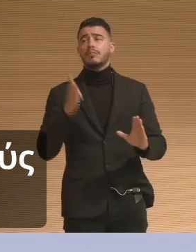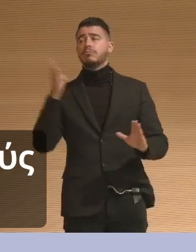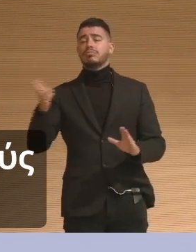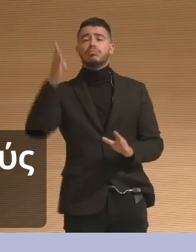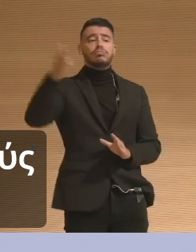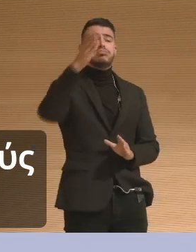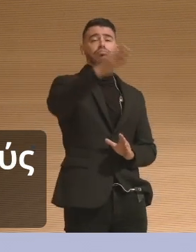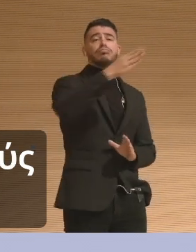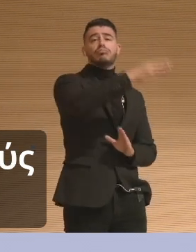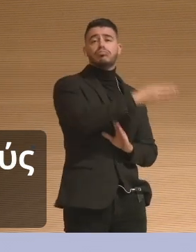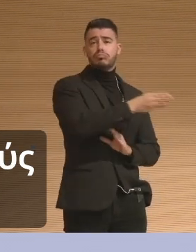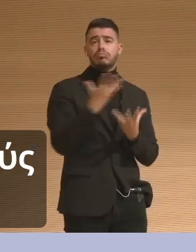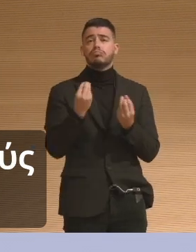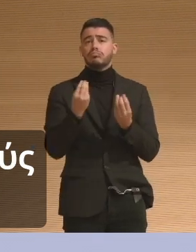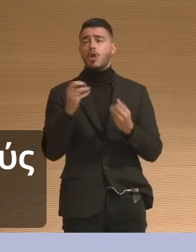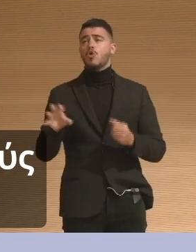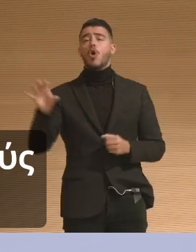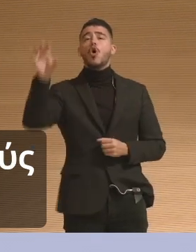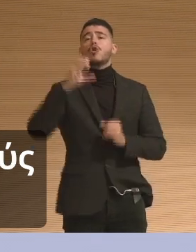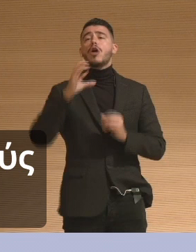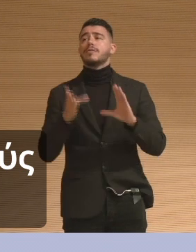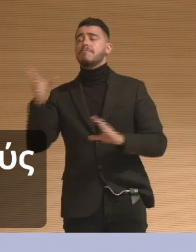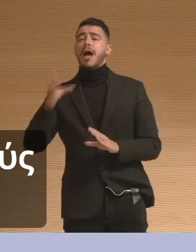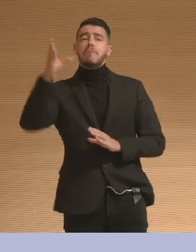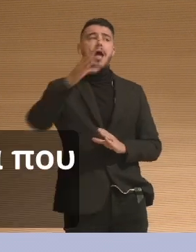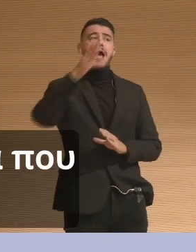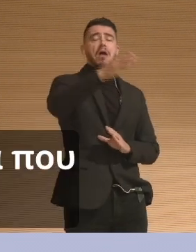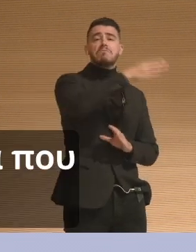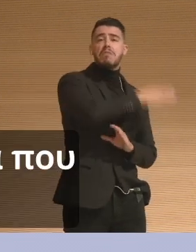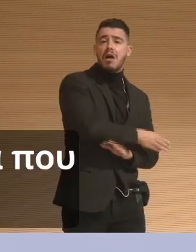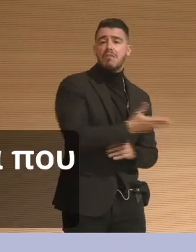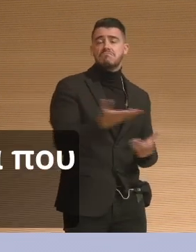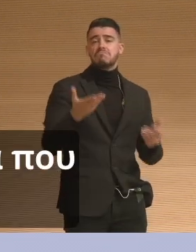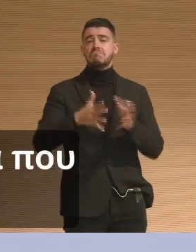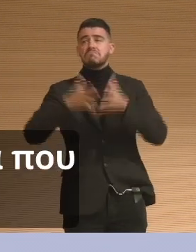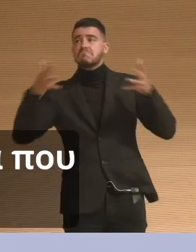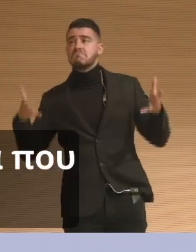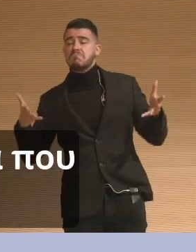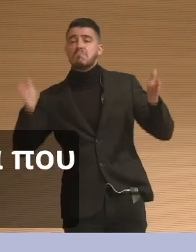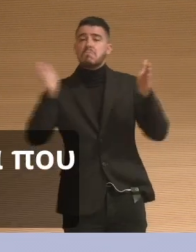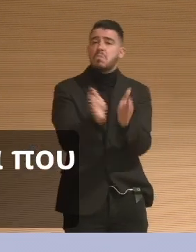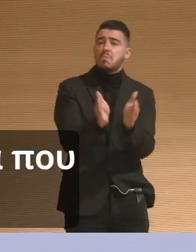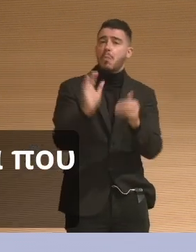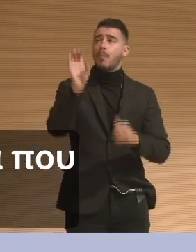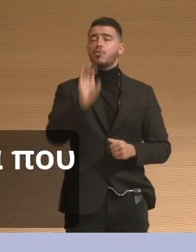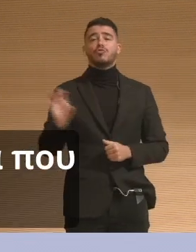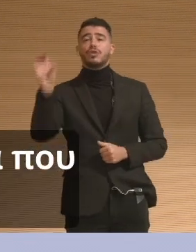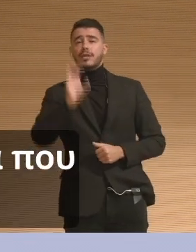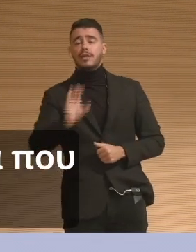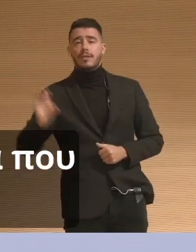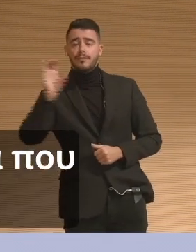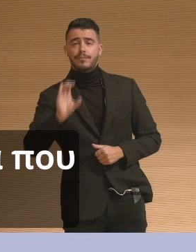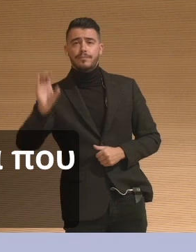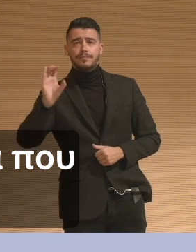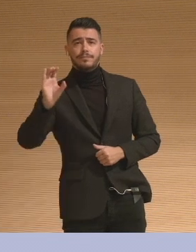institutions. I looked at small institutions, large museums, highly participatory, other museums that were maybe a little